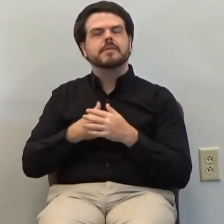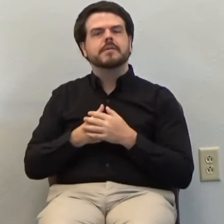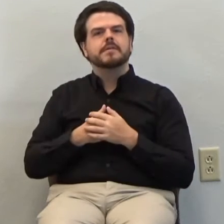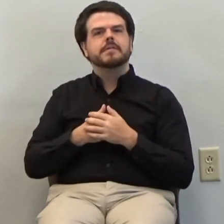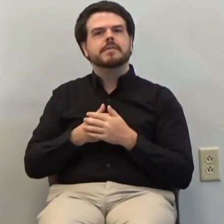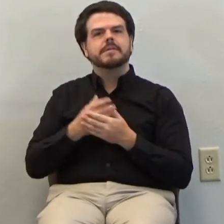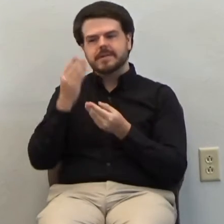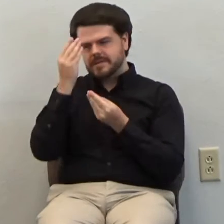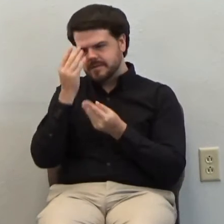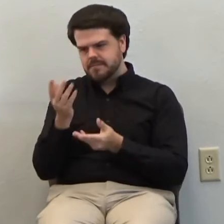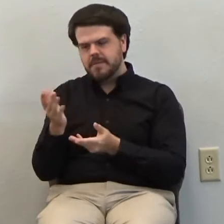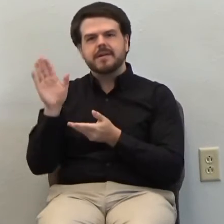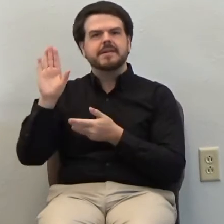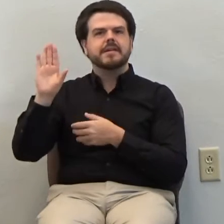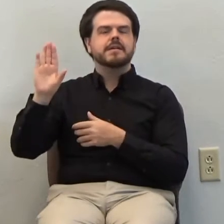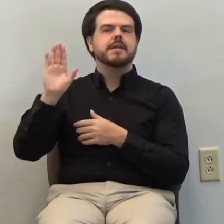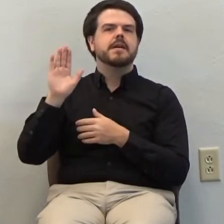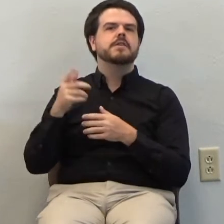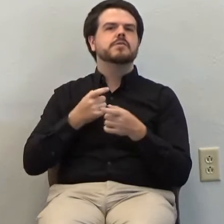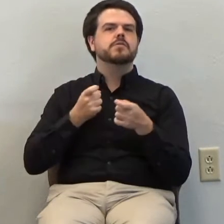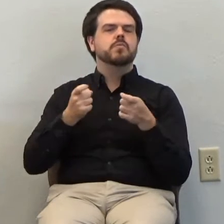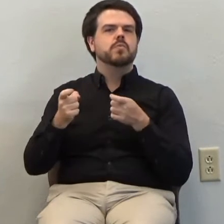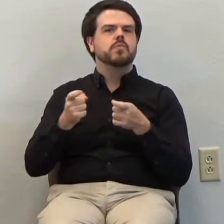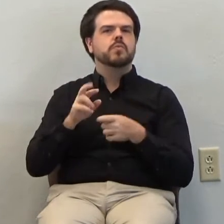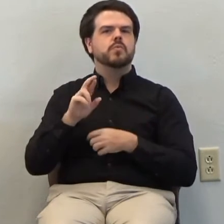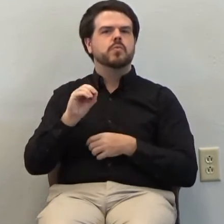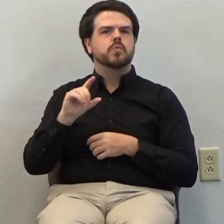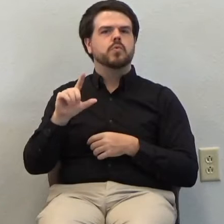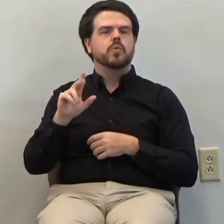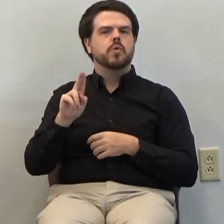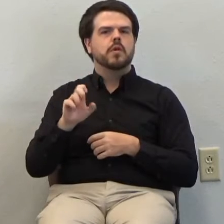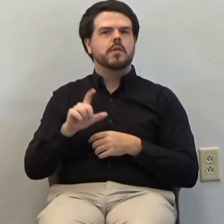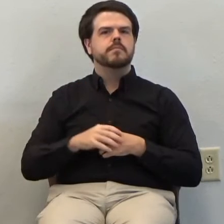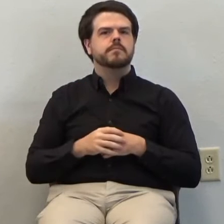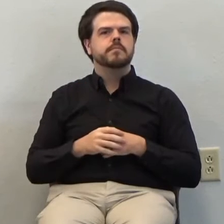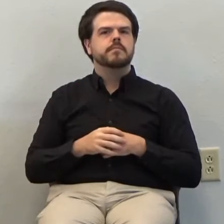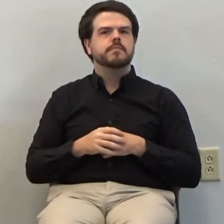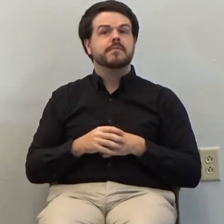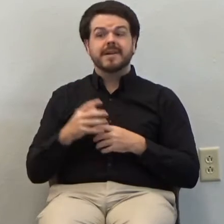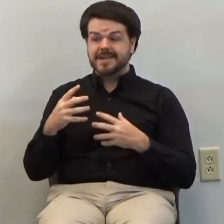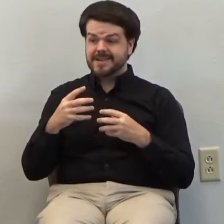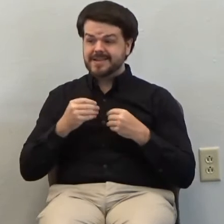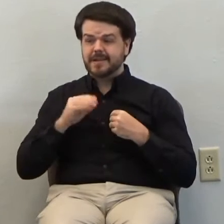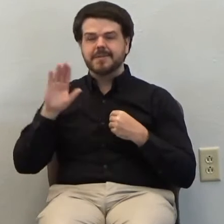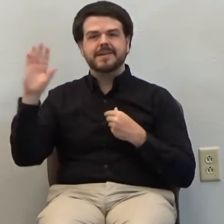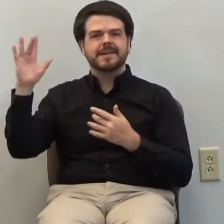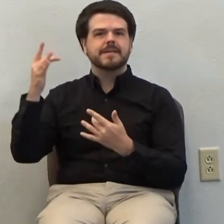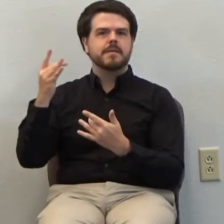And, my friends, accepting his kindness and his mercy toward us.